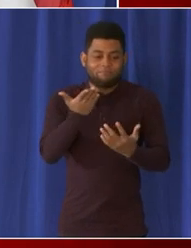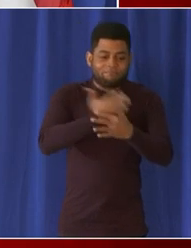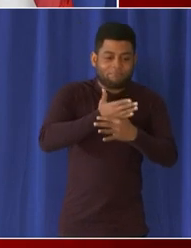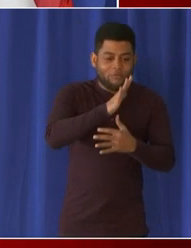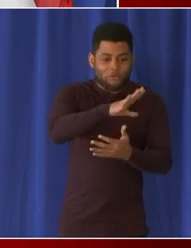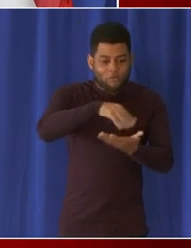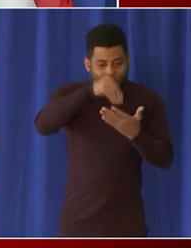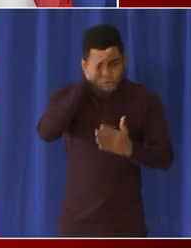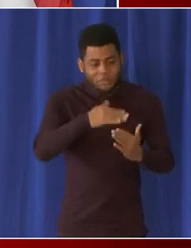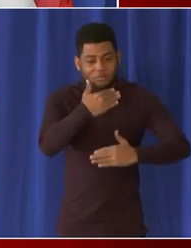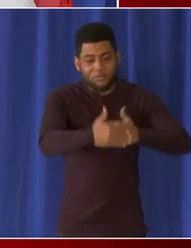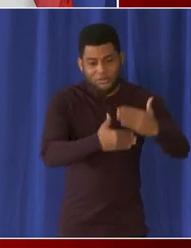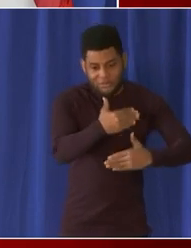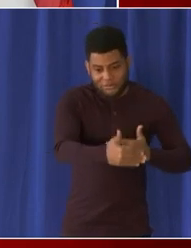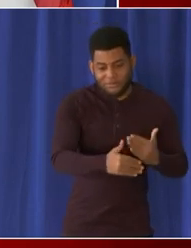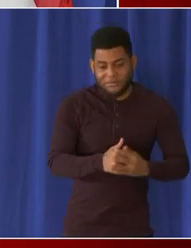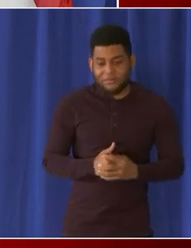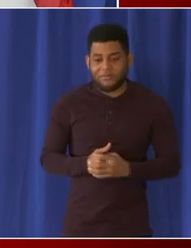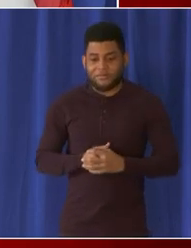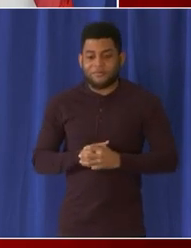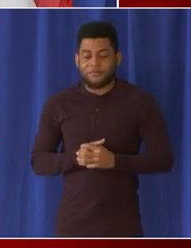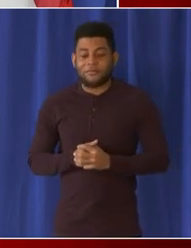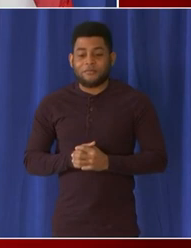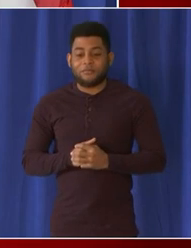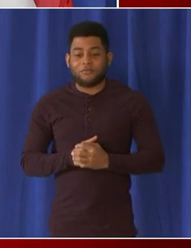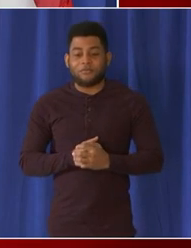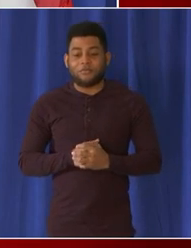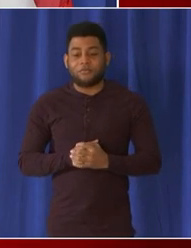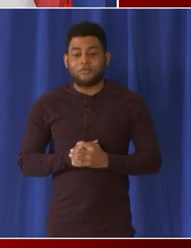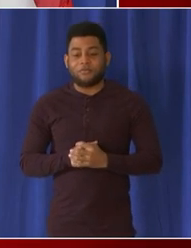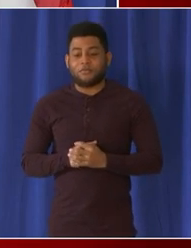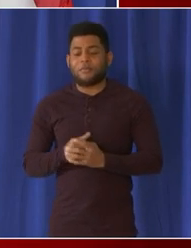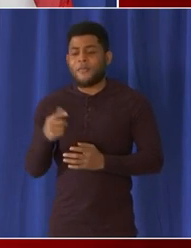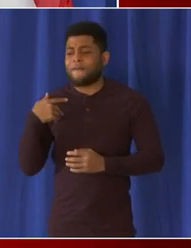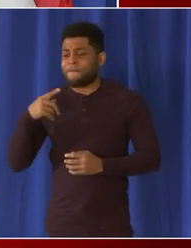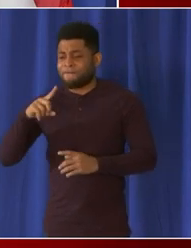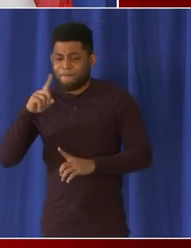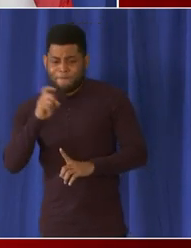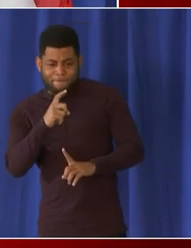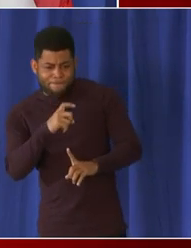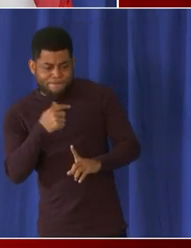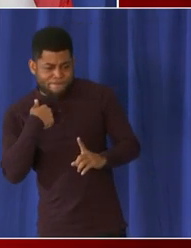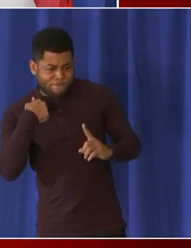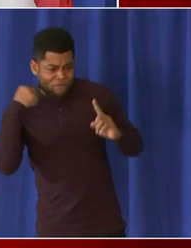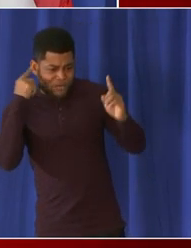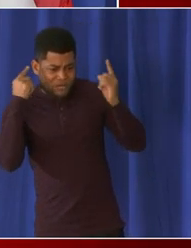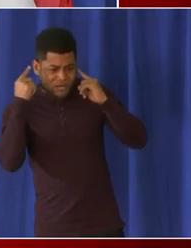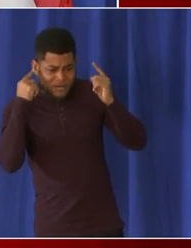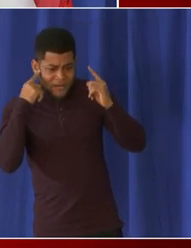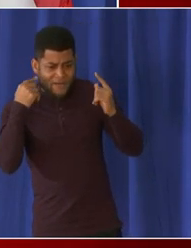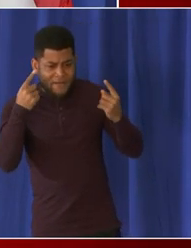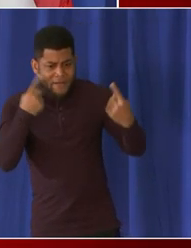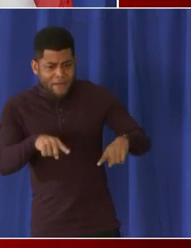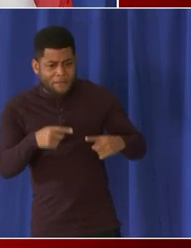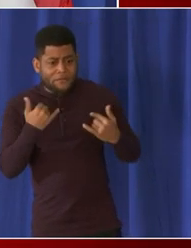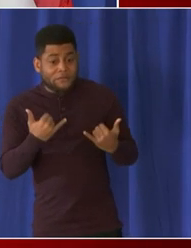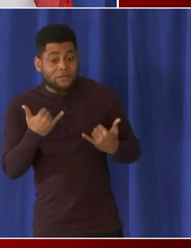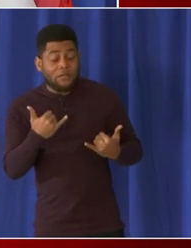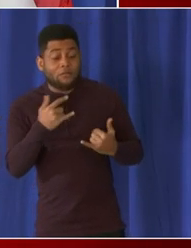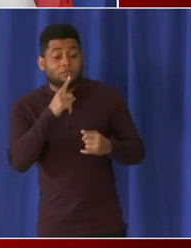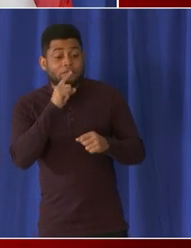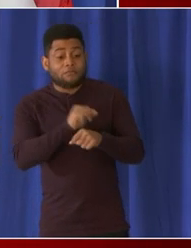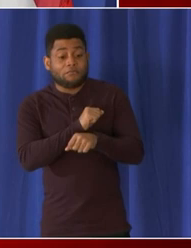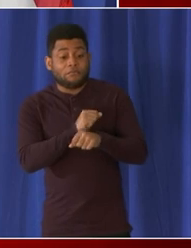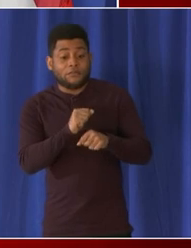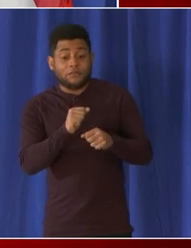martin luther king parade this year um and um but there is a peace walk and i was just uh curious